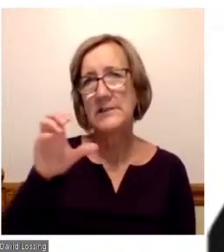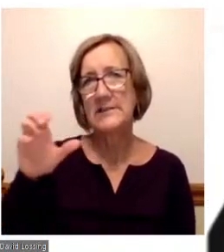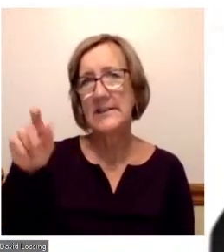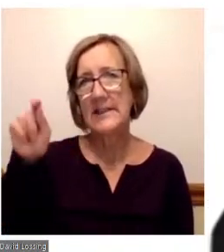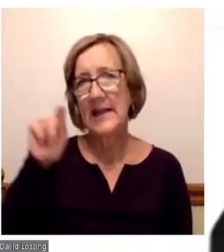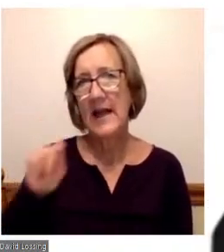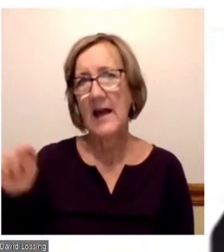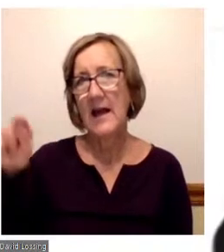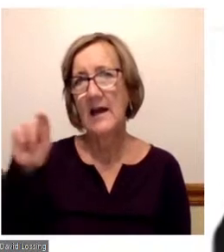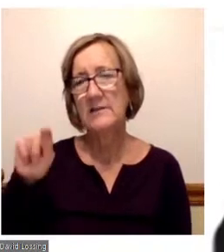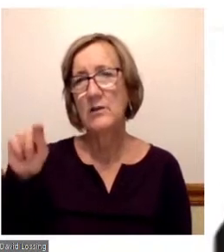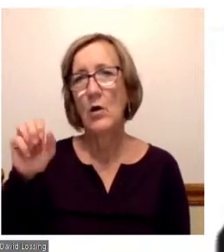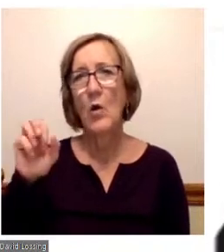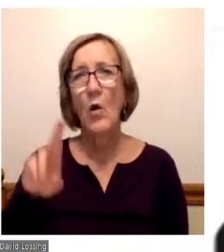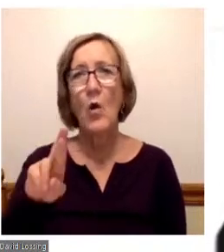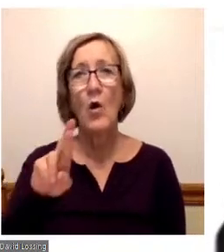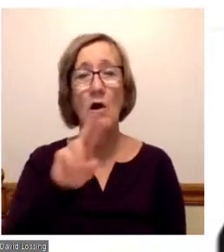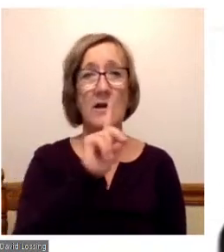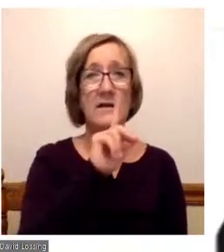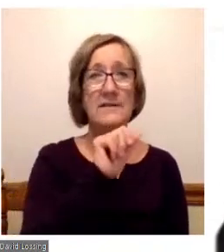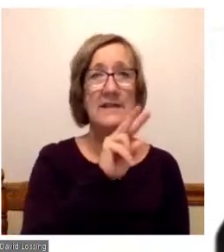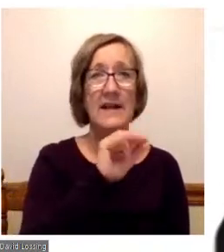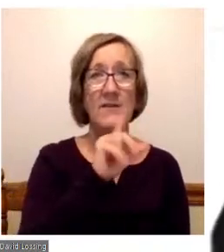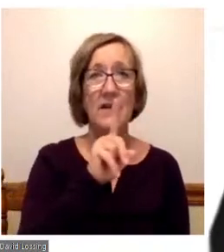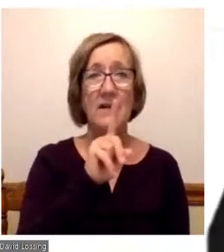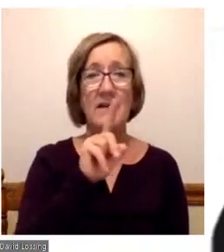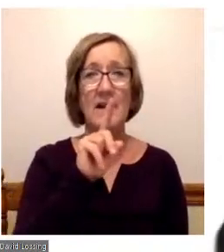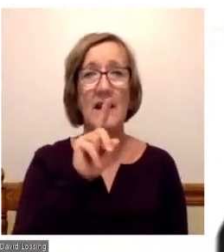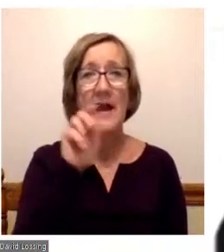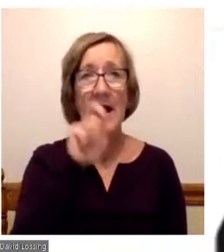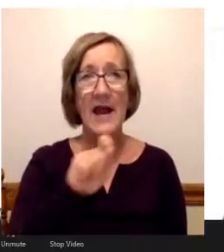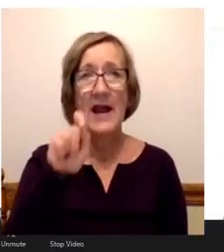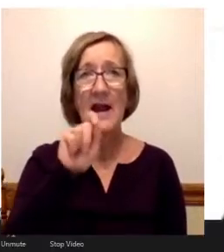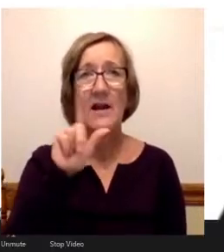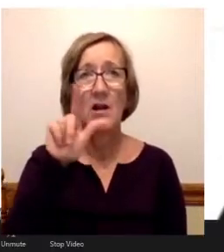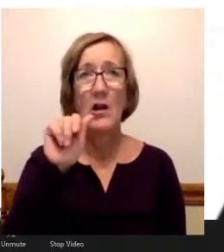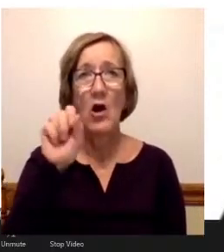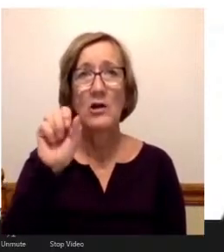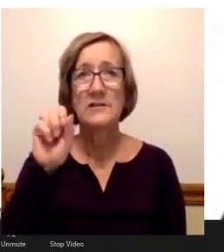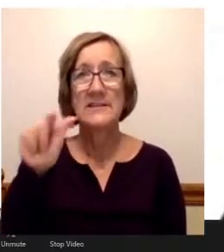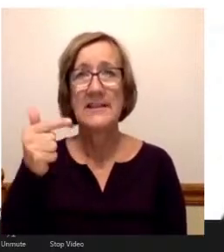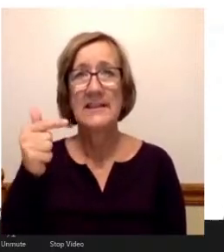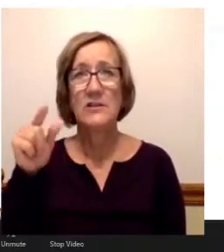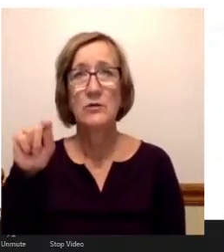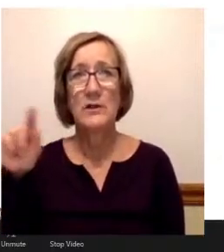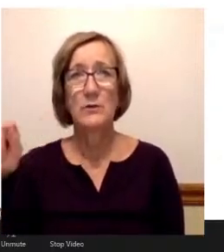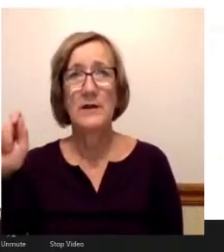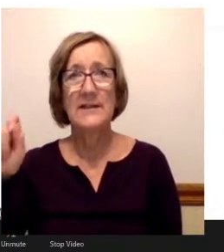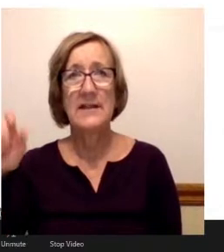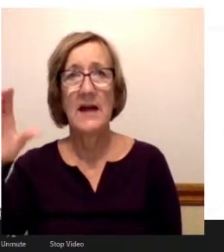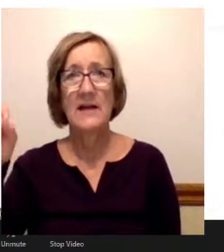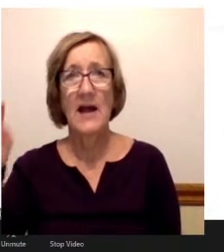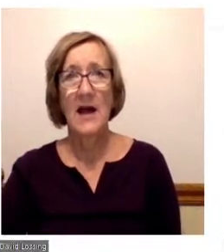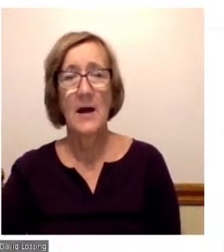to David at Lossing2020.com. Thank you very much for your time after this afternoon and have a great day.